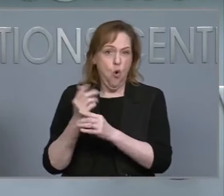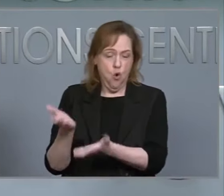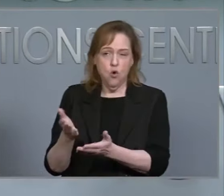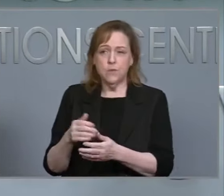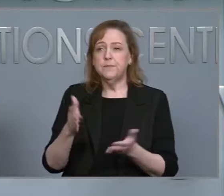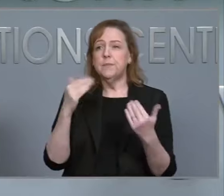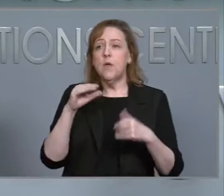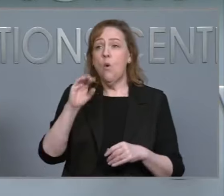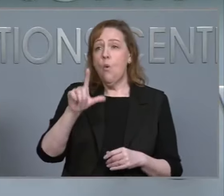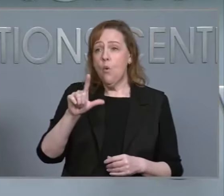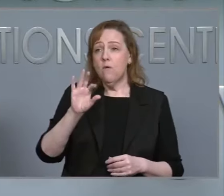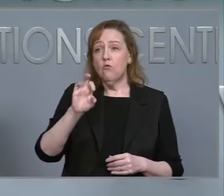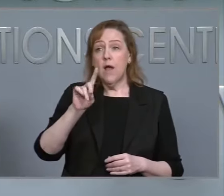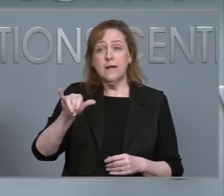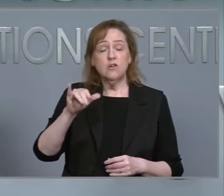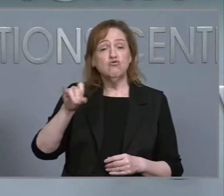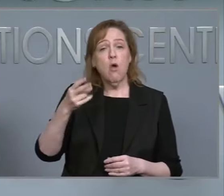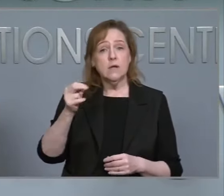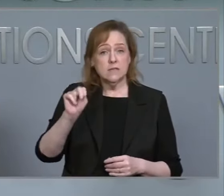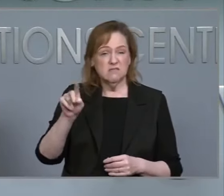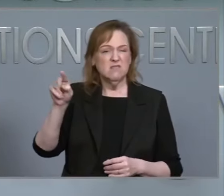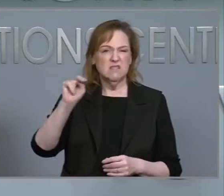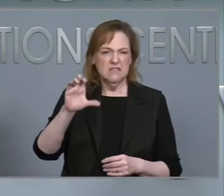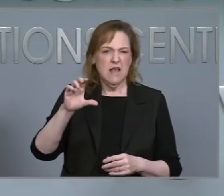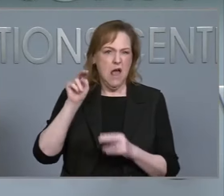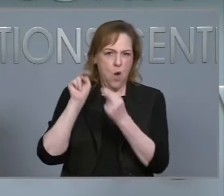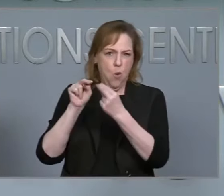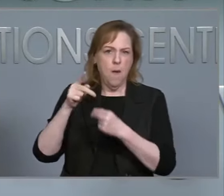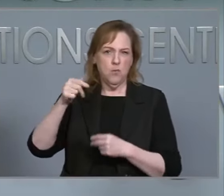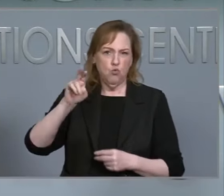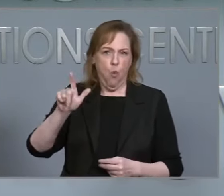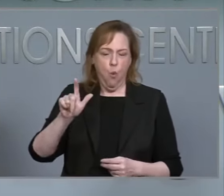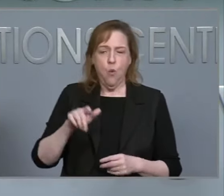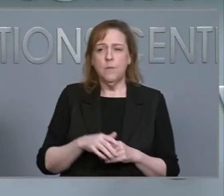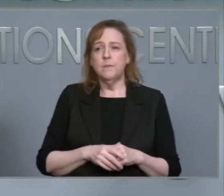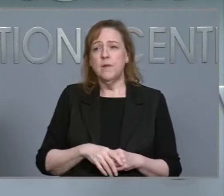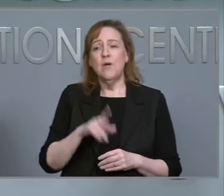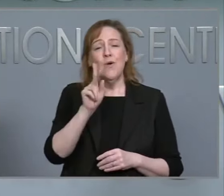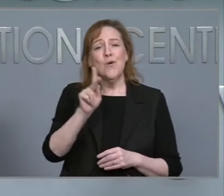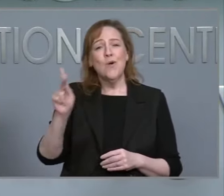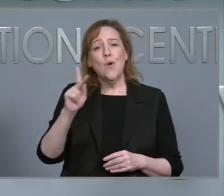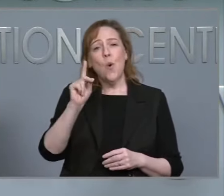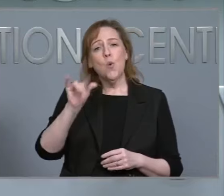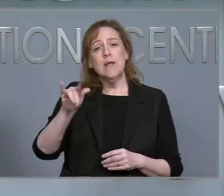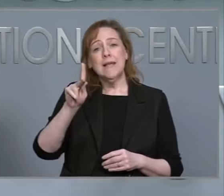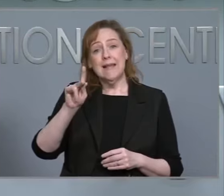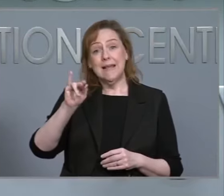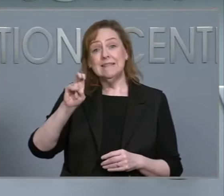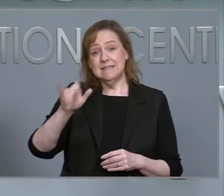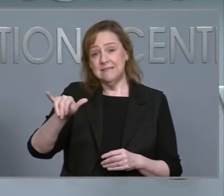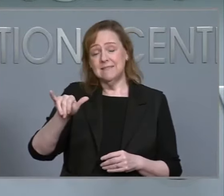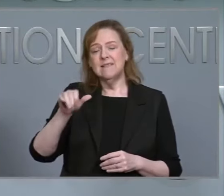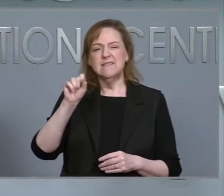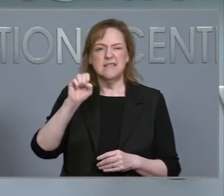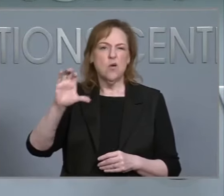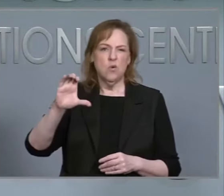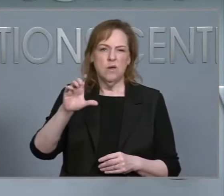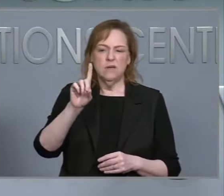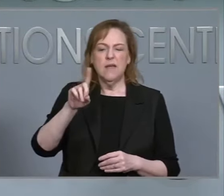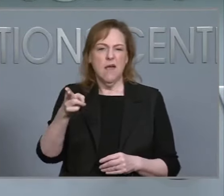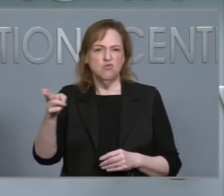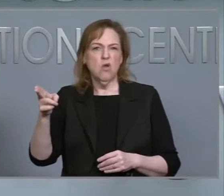Commander of the North Carolina Highway Patrol, and we've got Cody Kinsley, our Secretary of the Department of Health and Human Services.